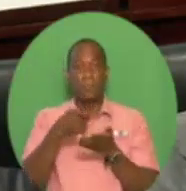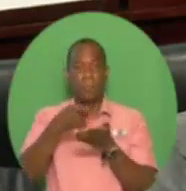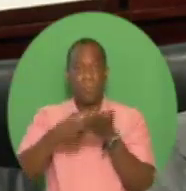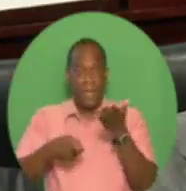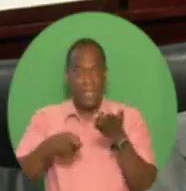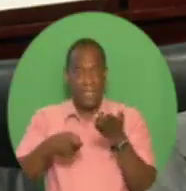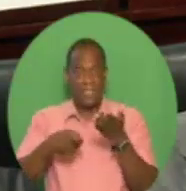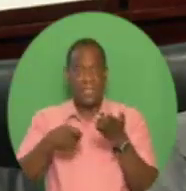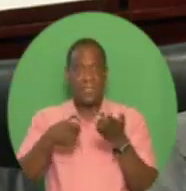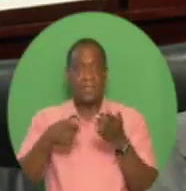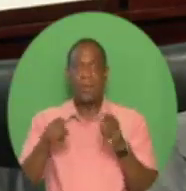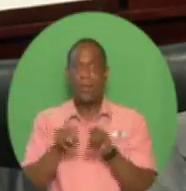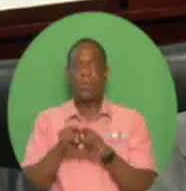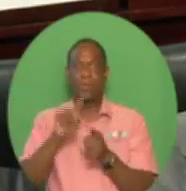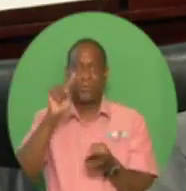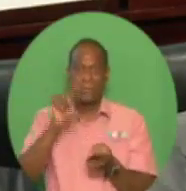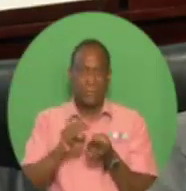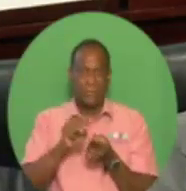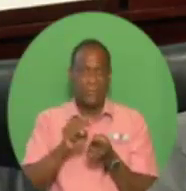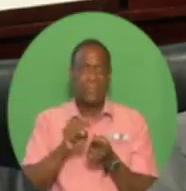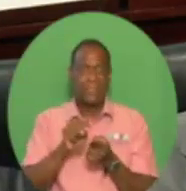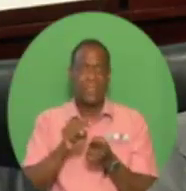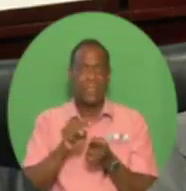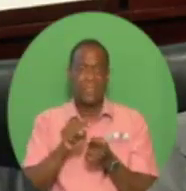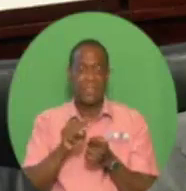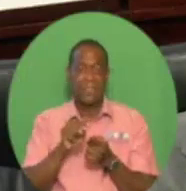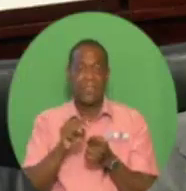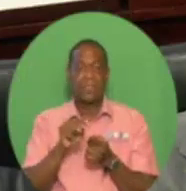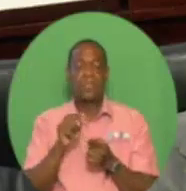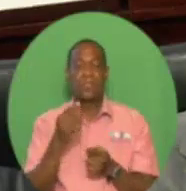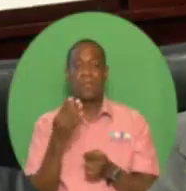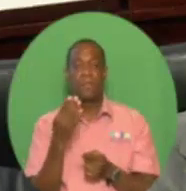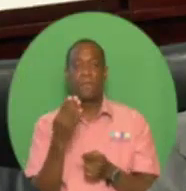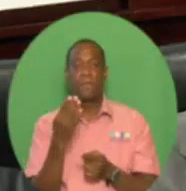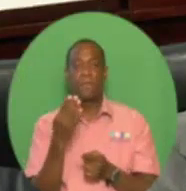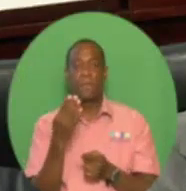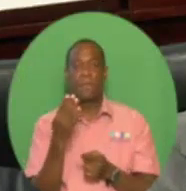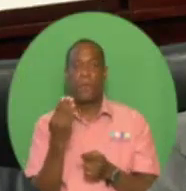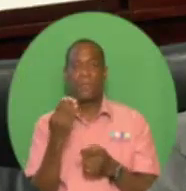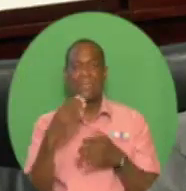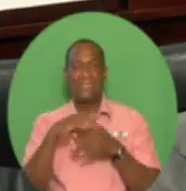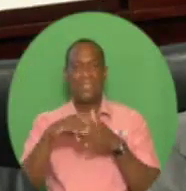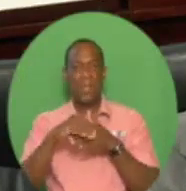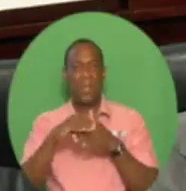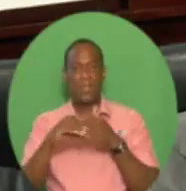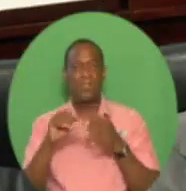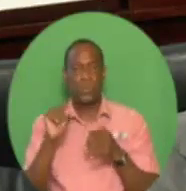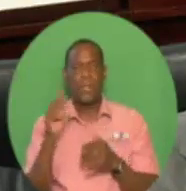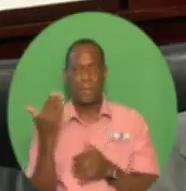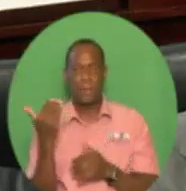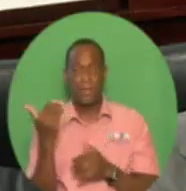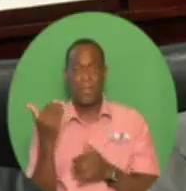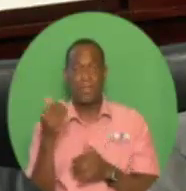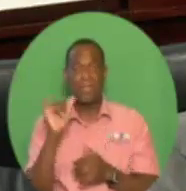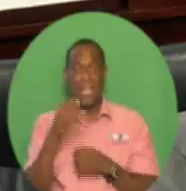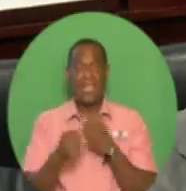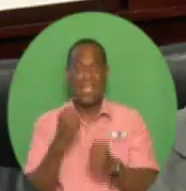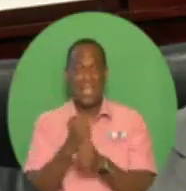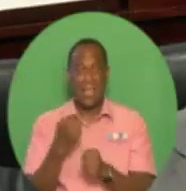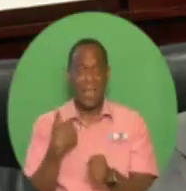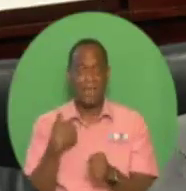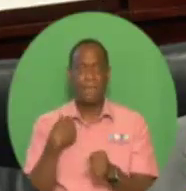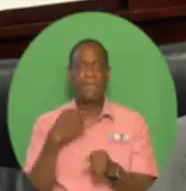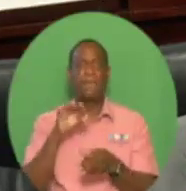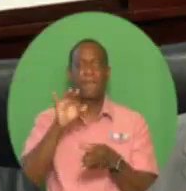US$43 per barrel in March 2015, the general election year, annual budgetary expenditure